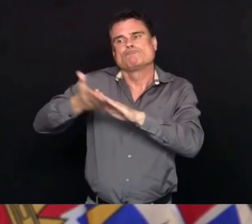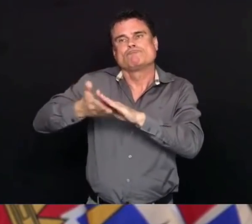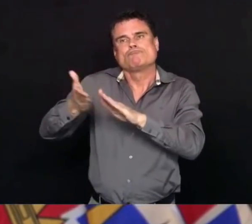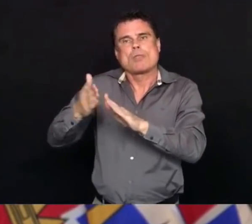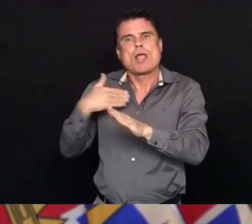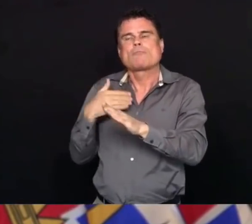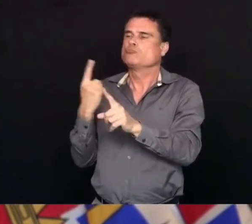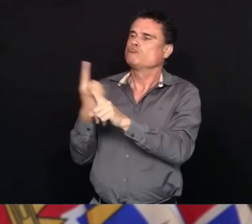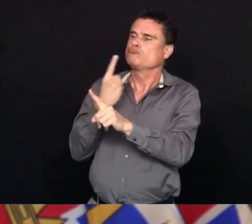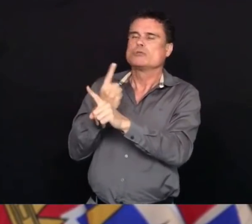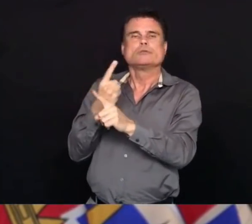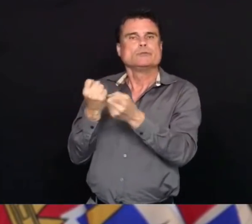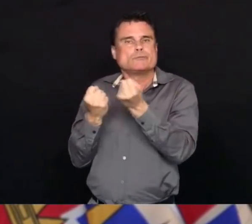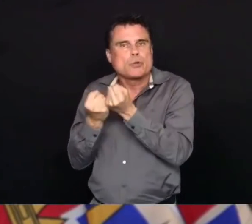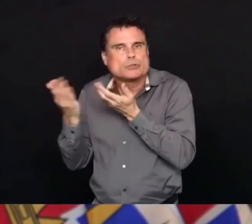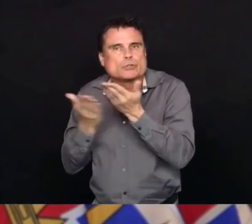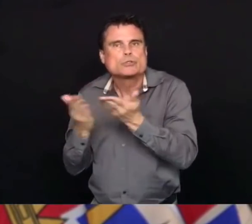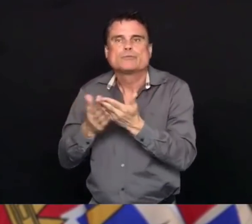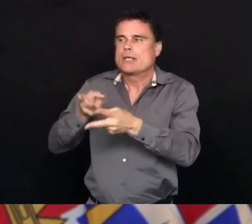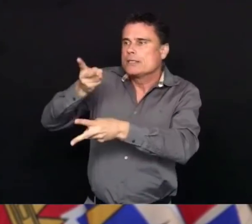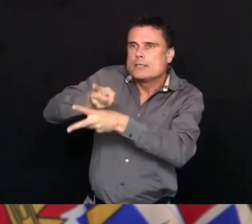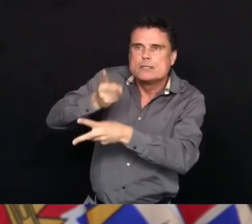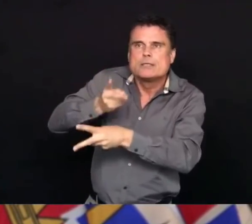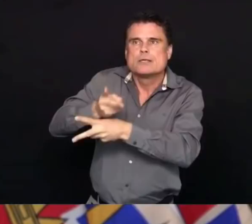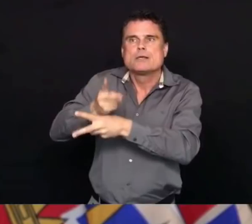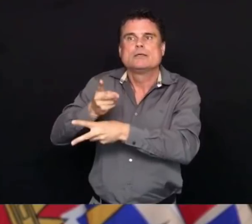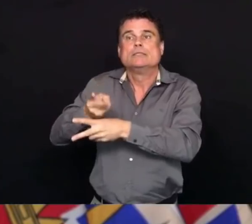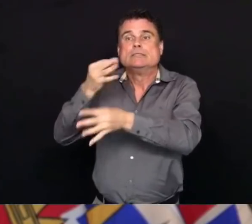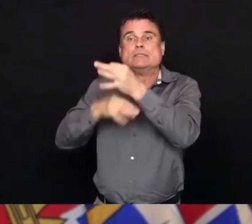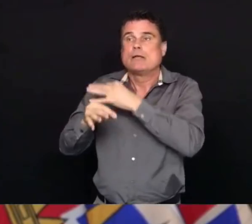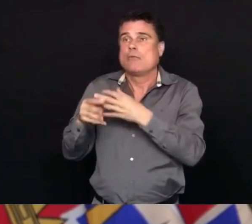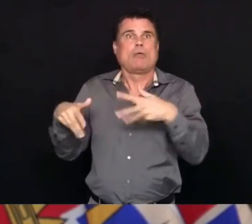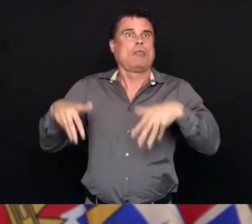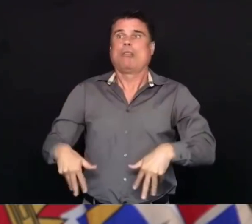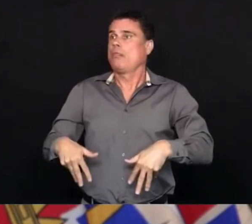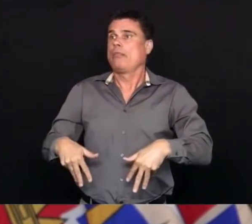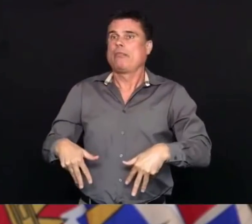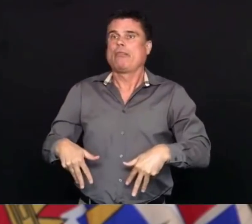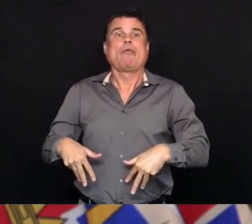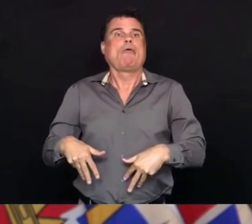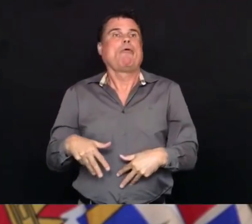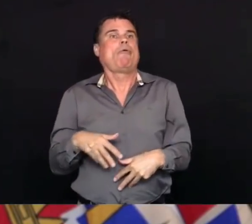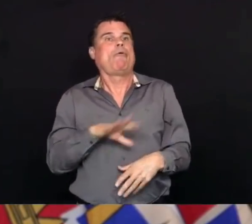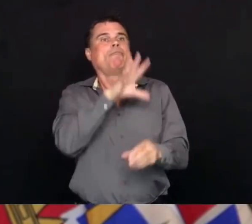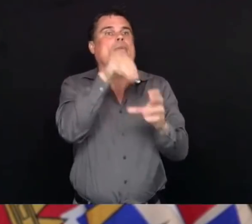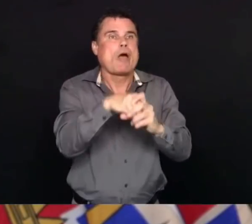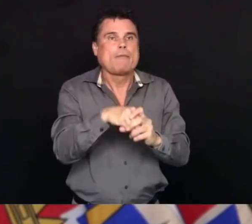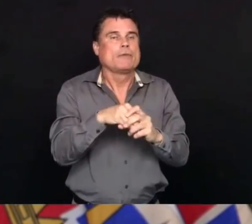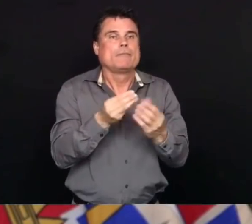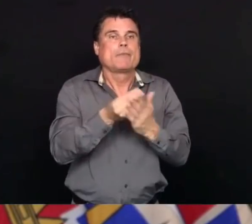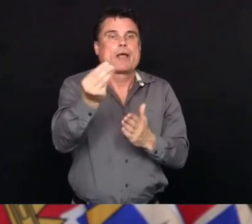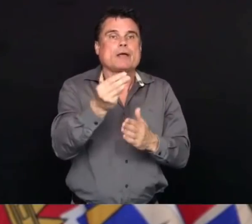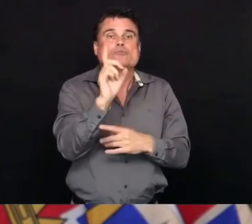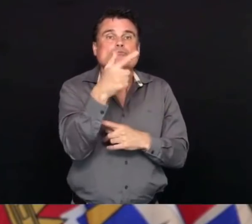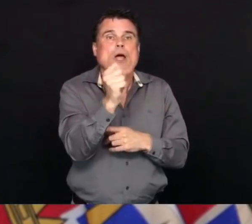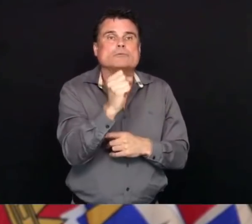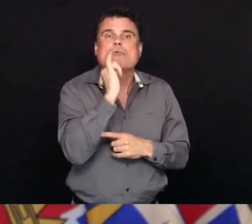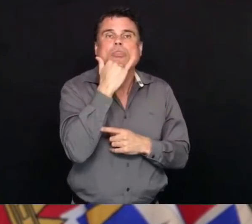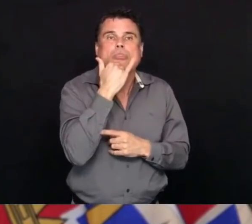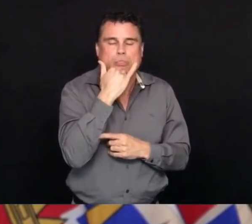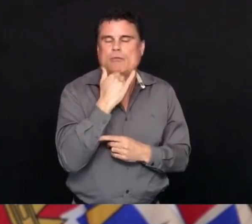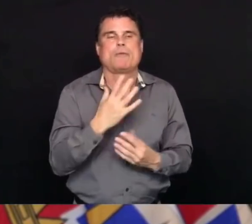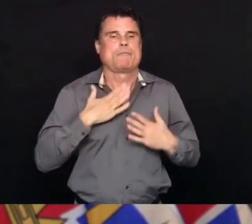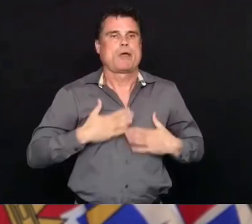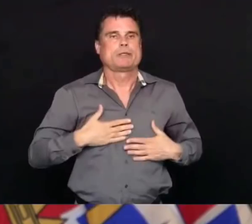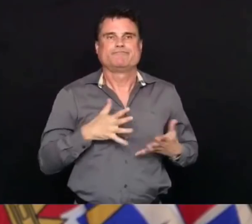We also know that many of the more invulnerable people in this community are challenged now for even accessing the